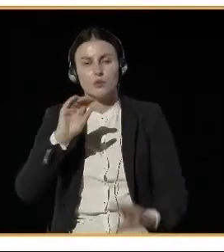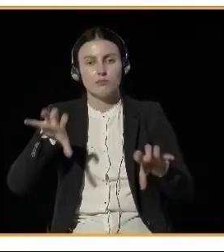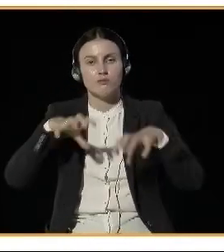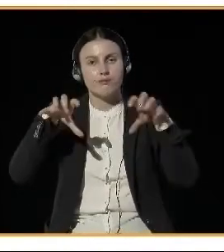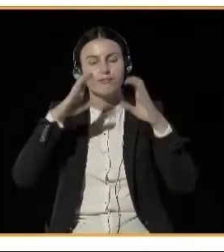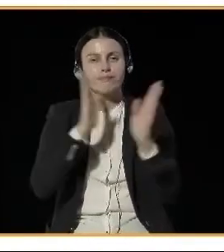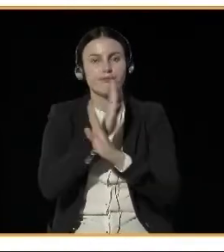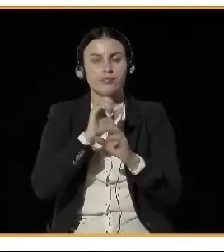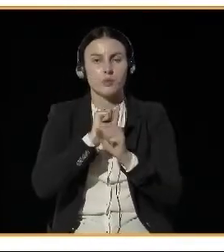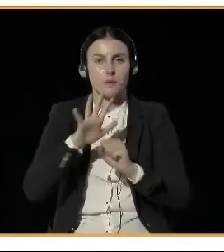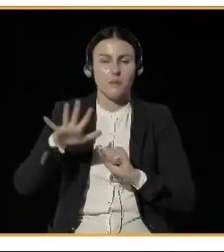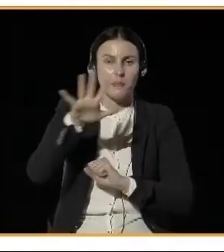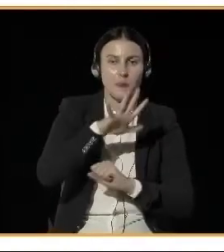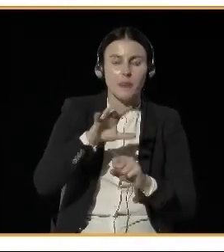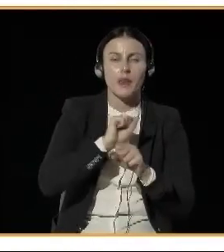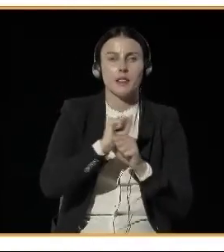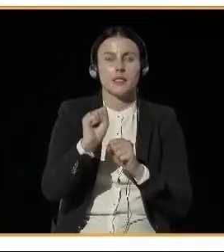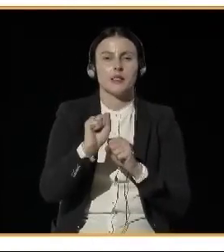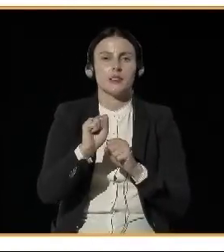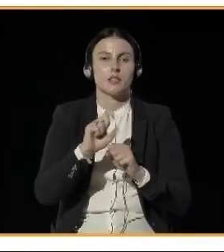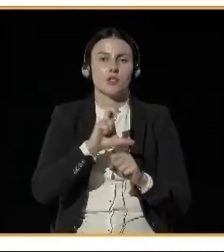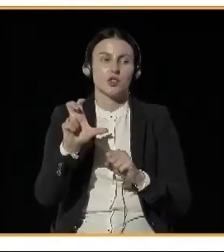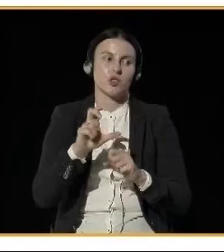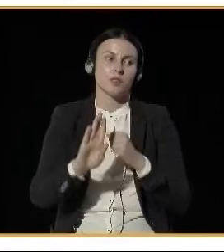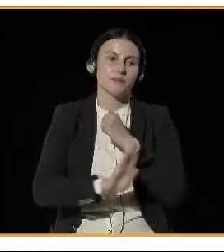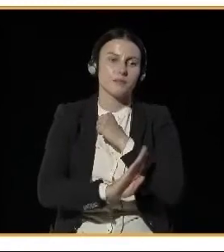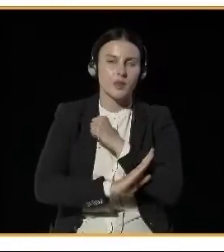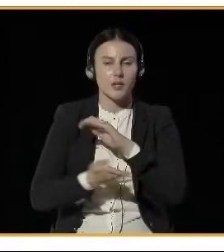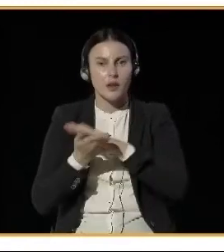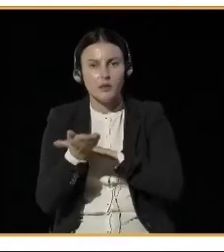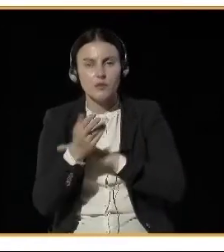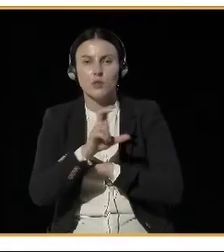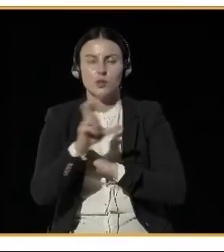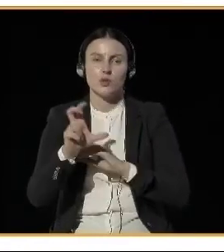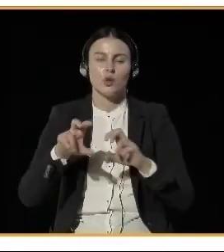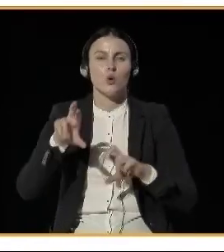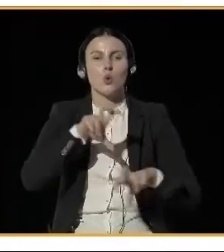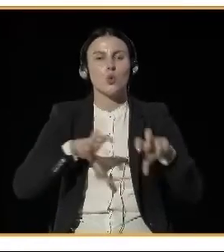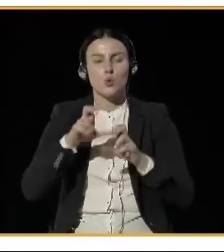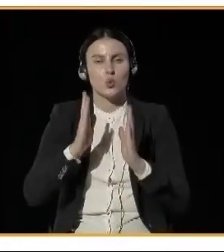and you implement the correct abatement measures. Next.